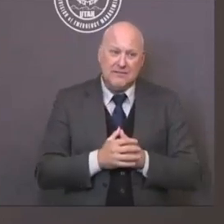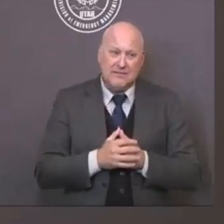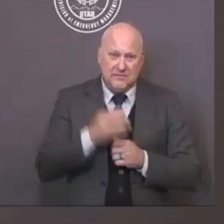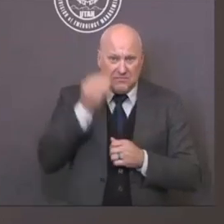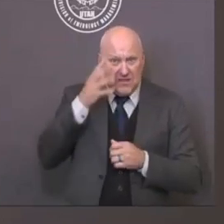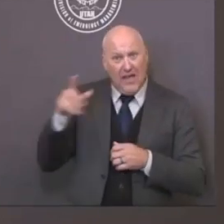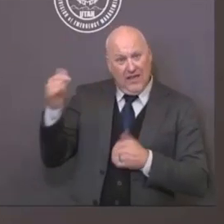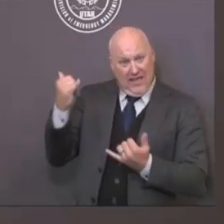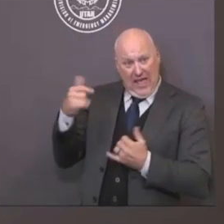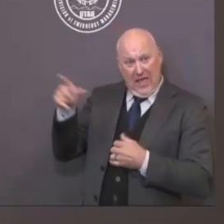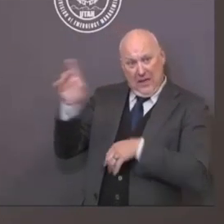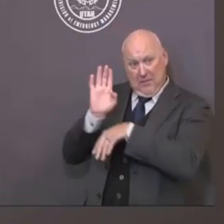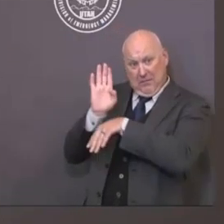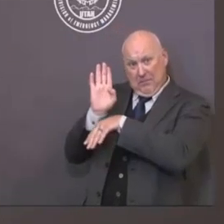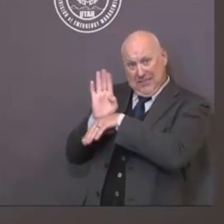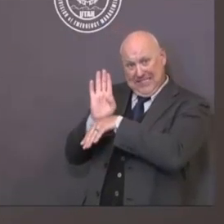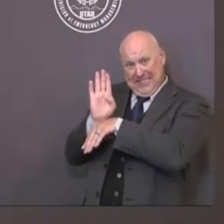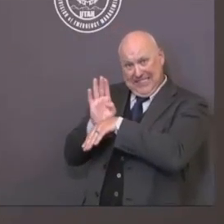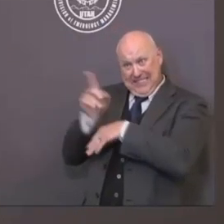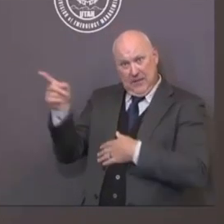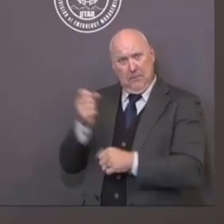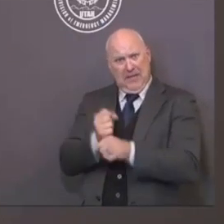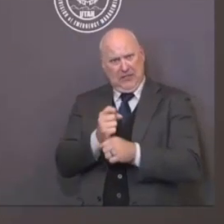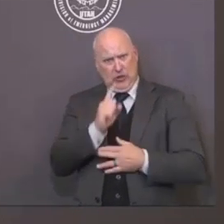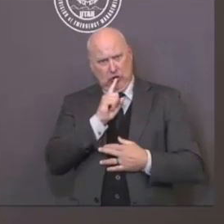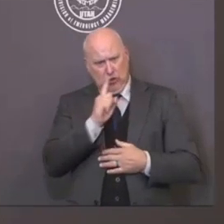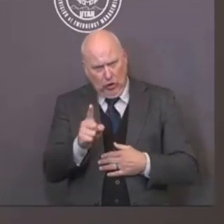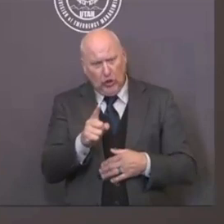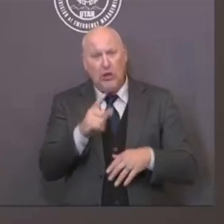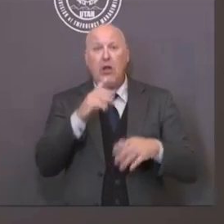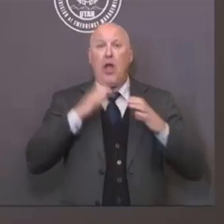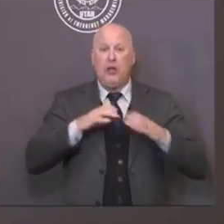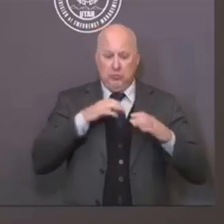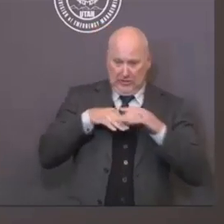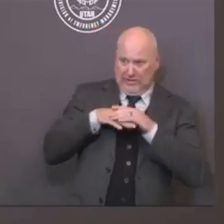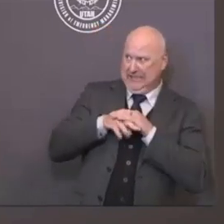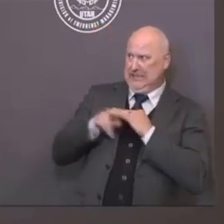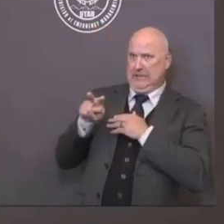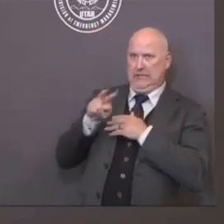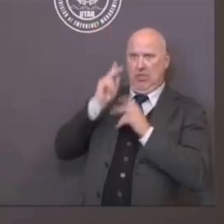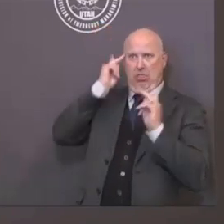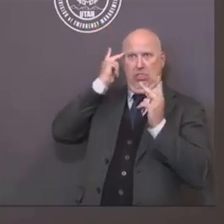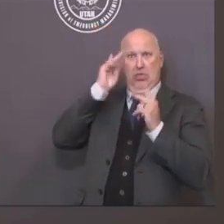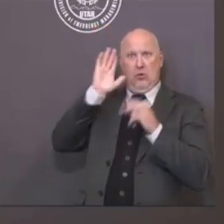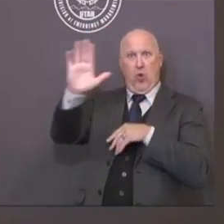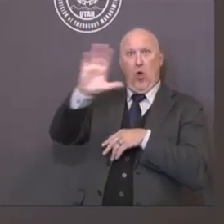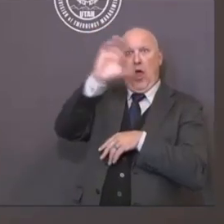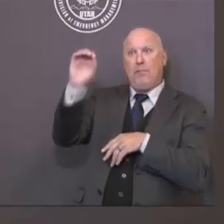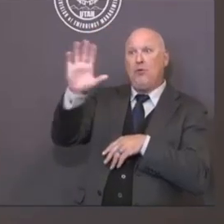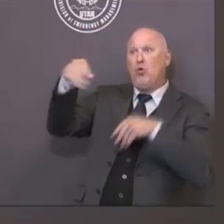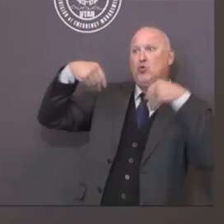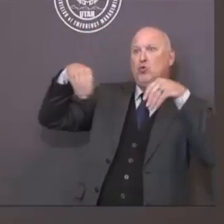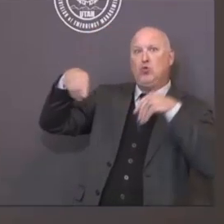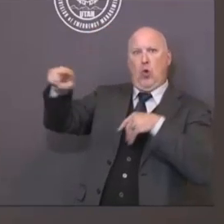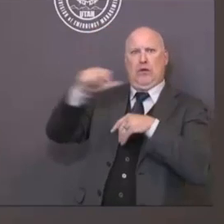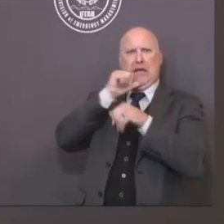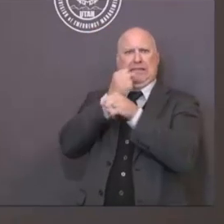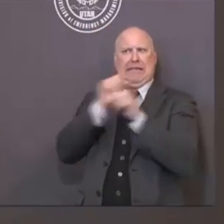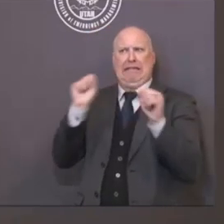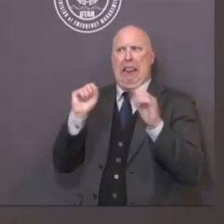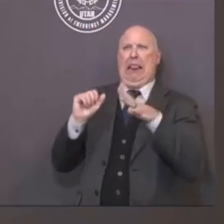that you have a safe environment to participate in. And they need to do their own creativity,